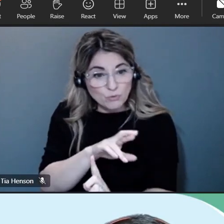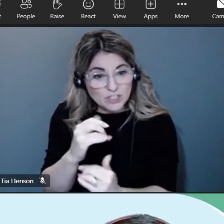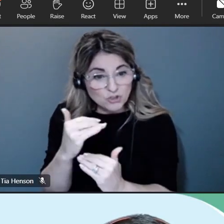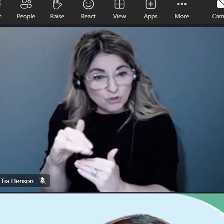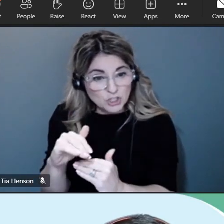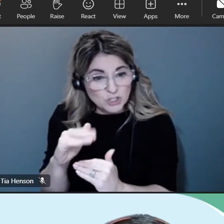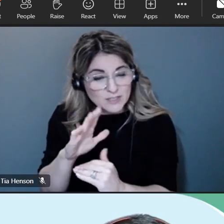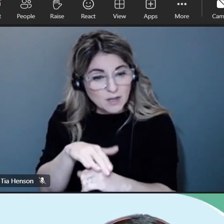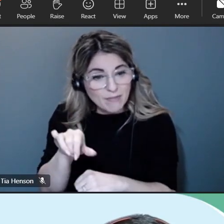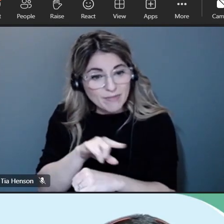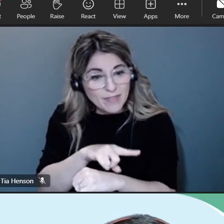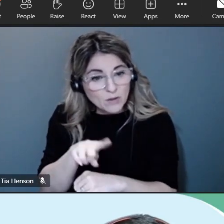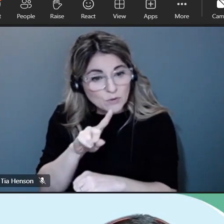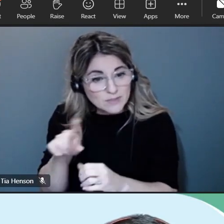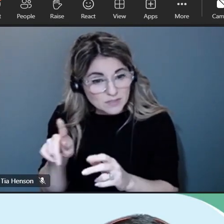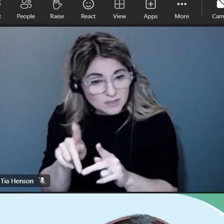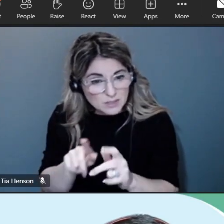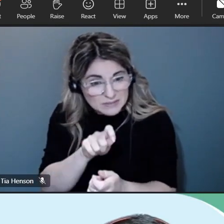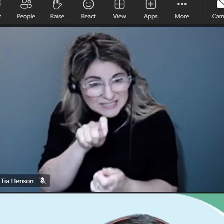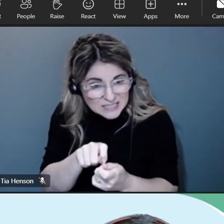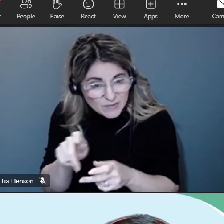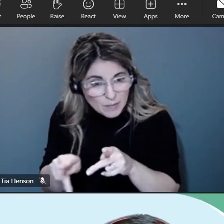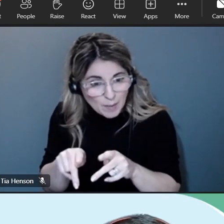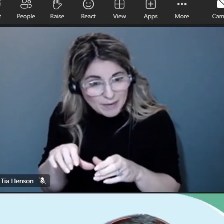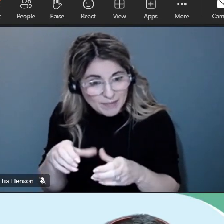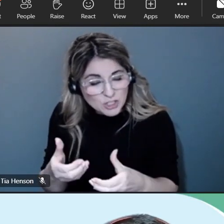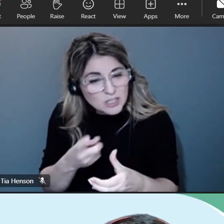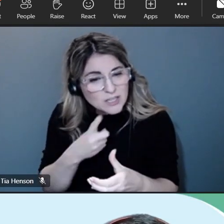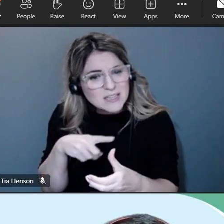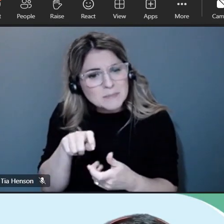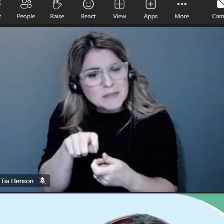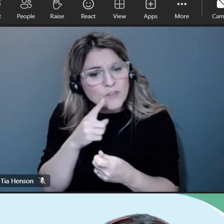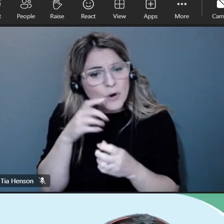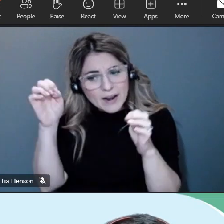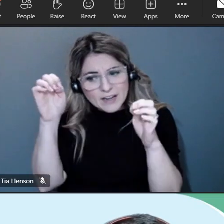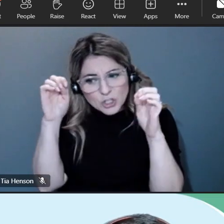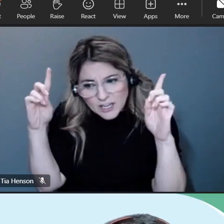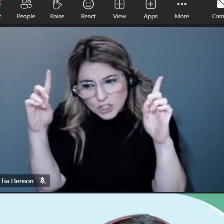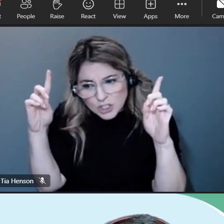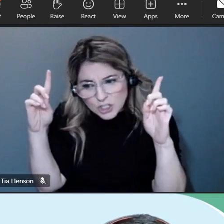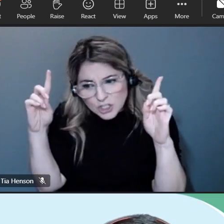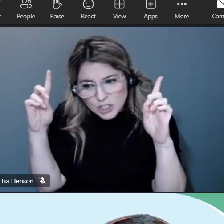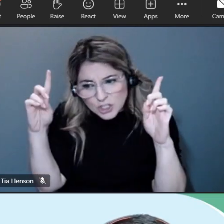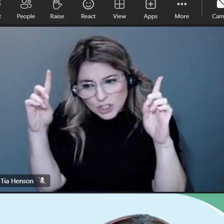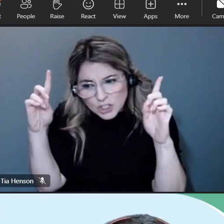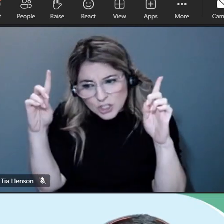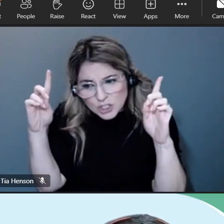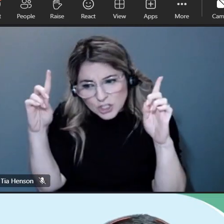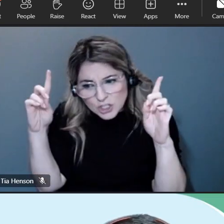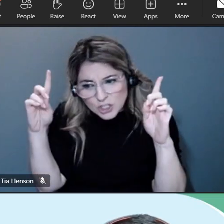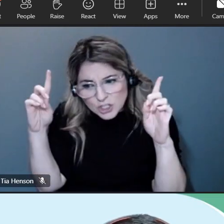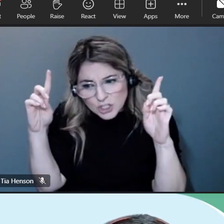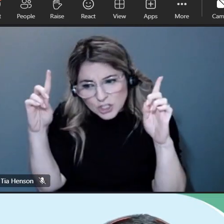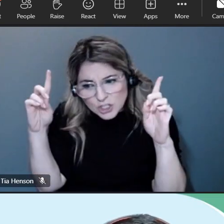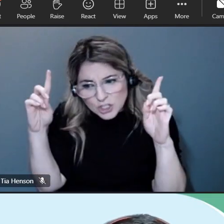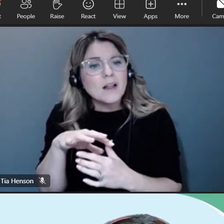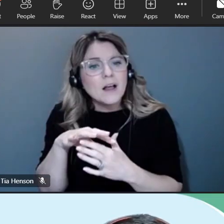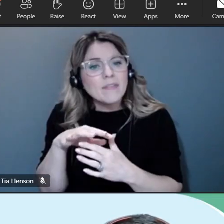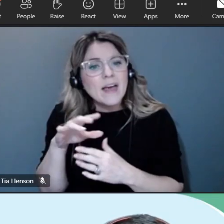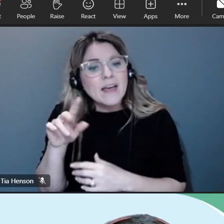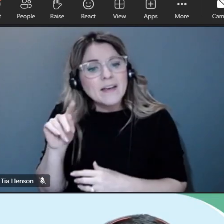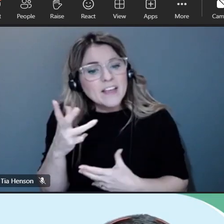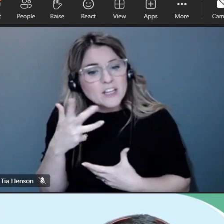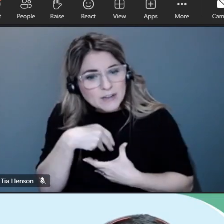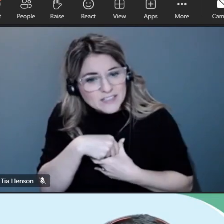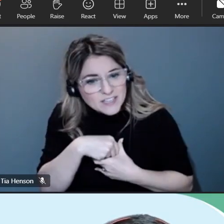particular um to education um elements around um transgender